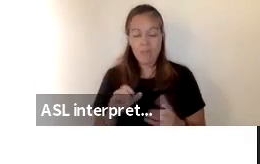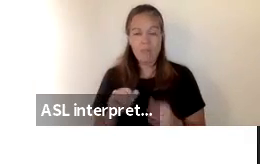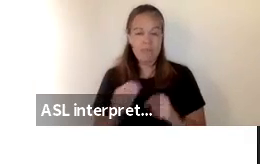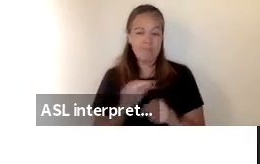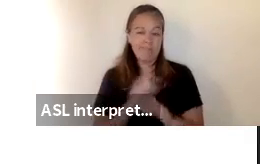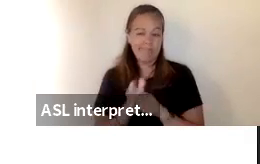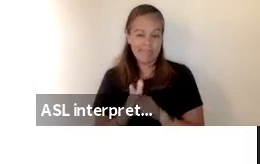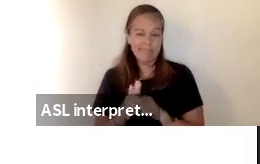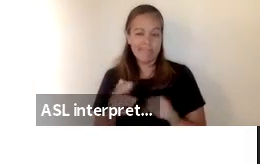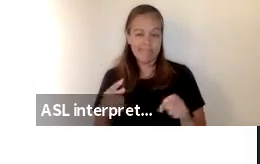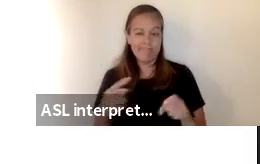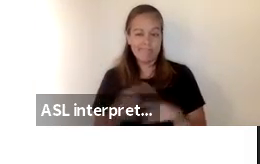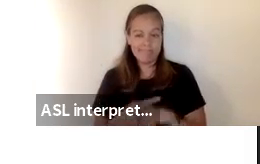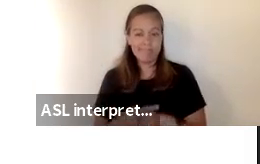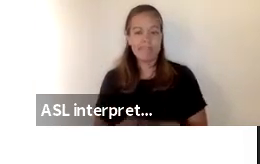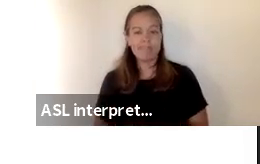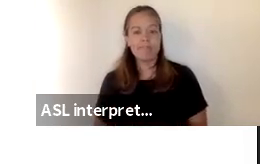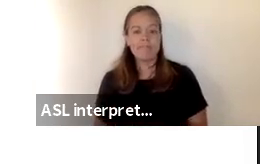complications